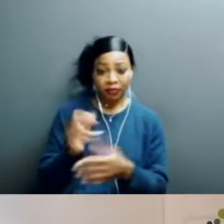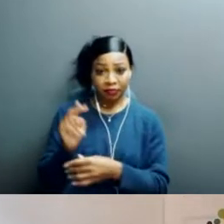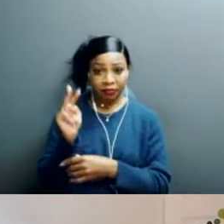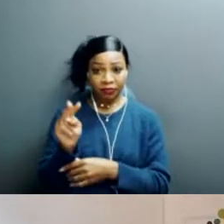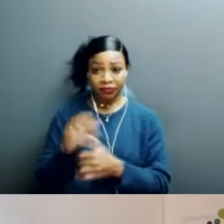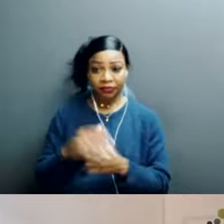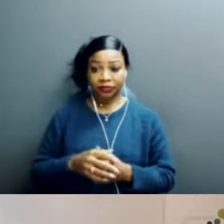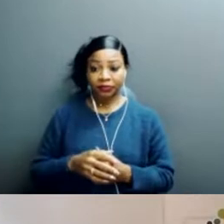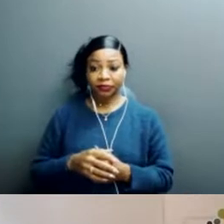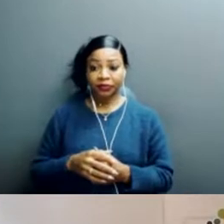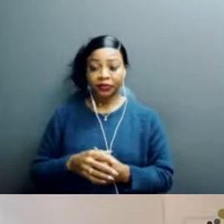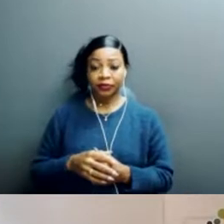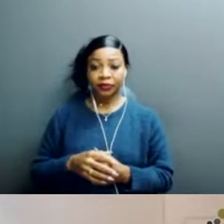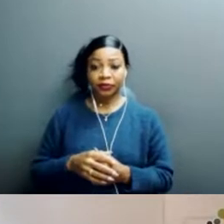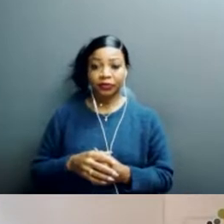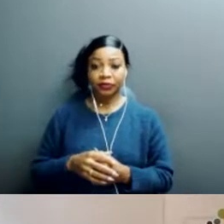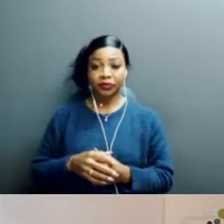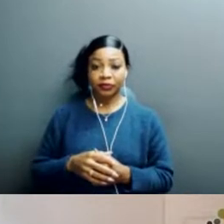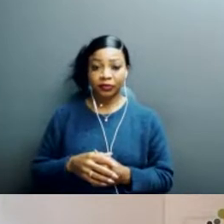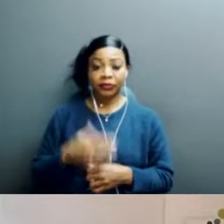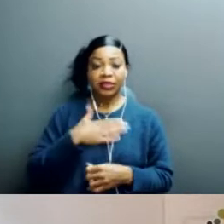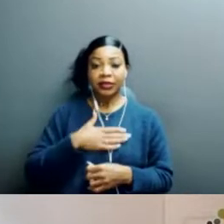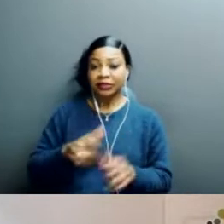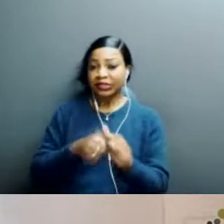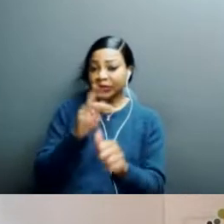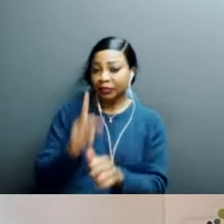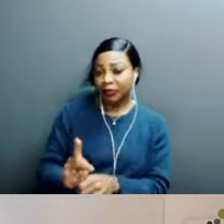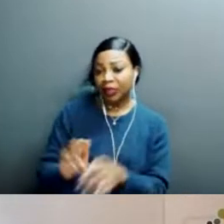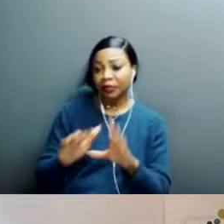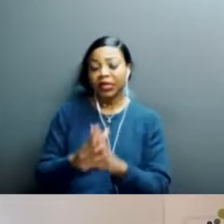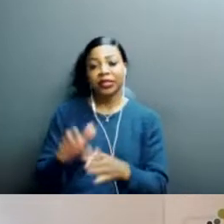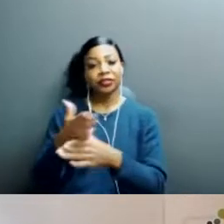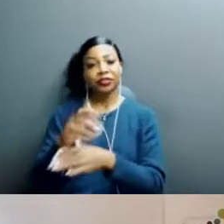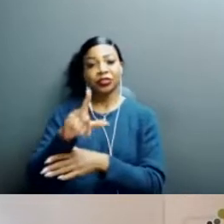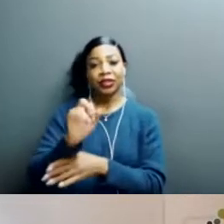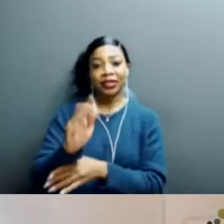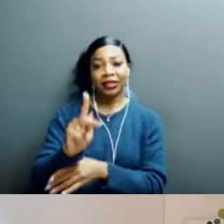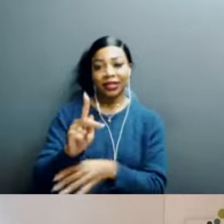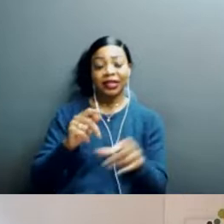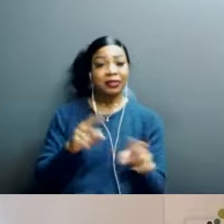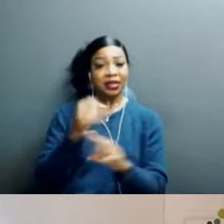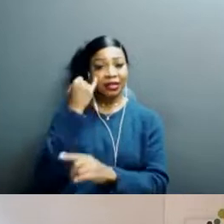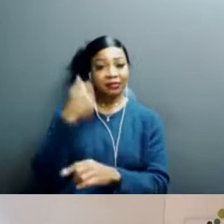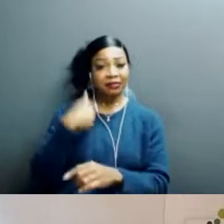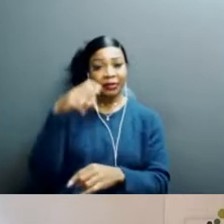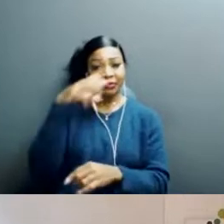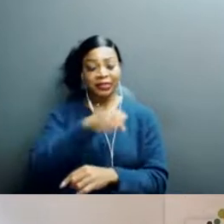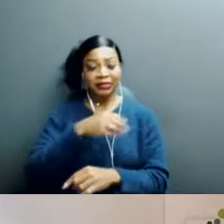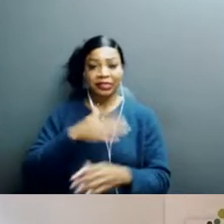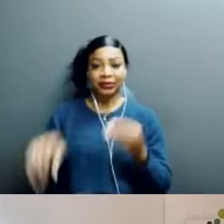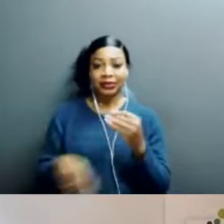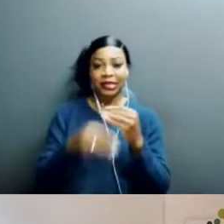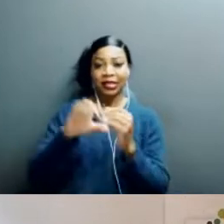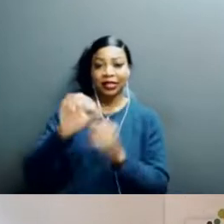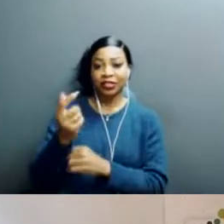And also please, I try to keep up and share links to all the things you were talking about, but if I've missed something, please add them to the chat